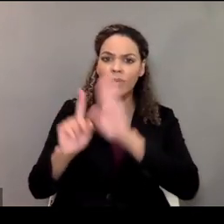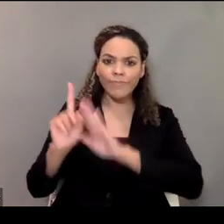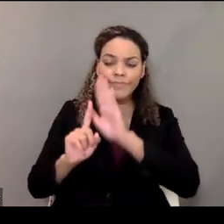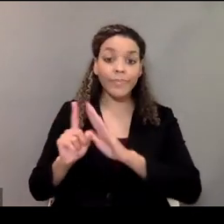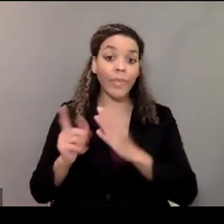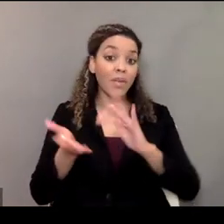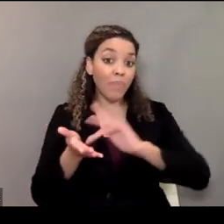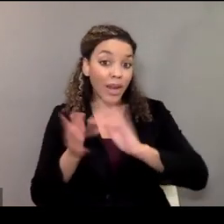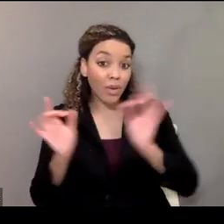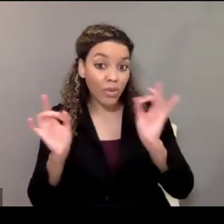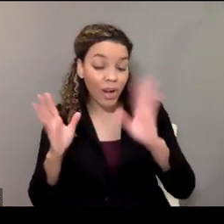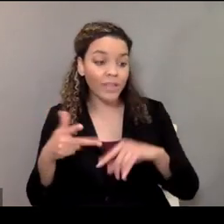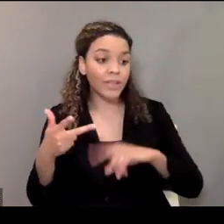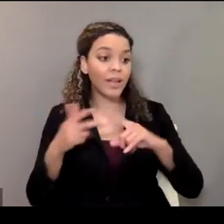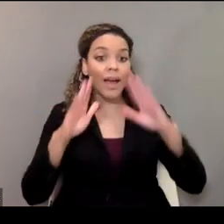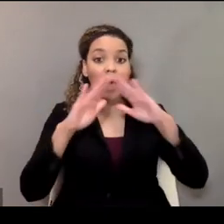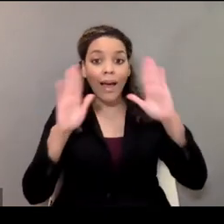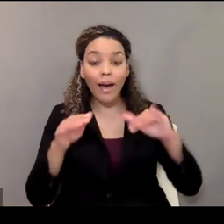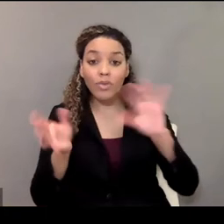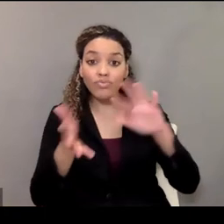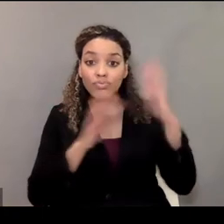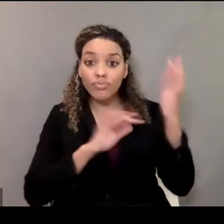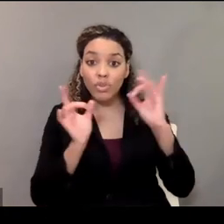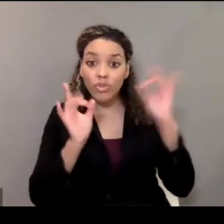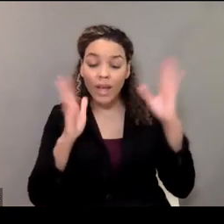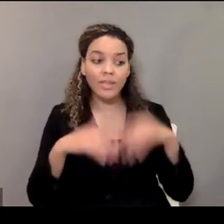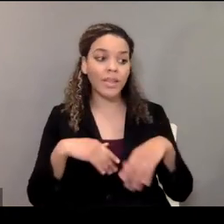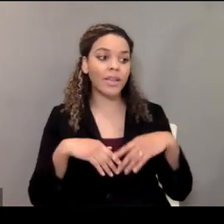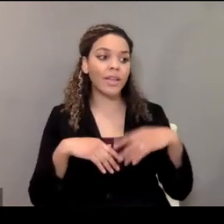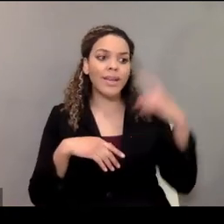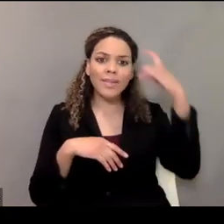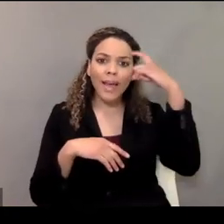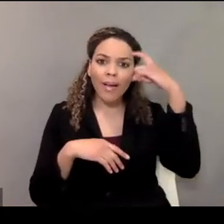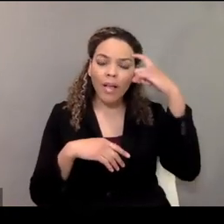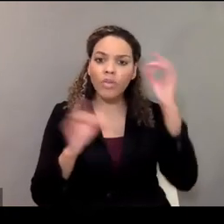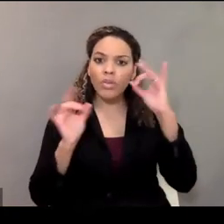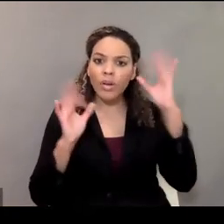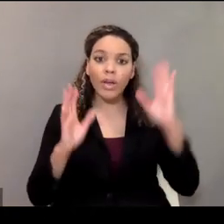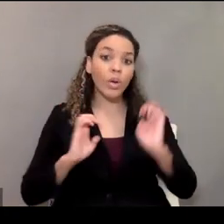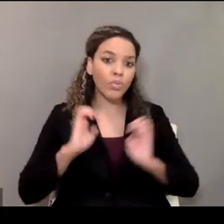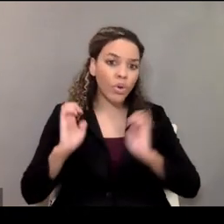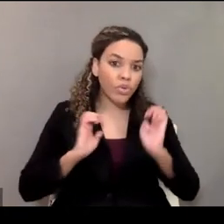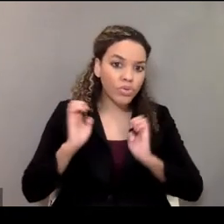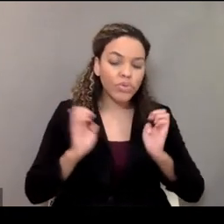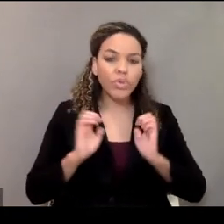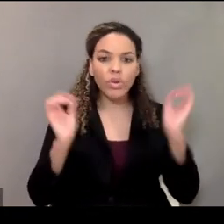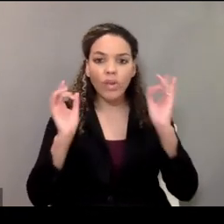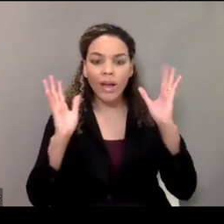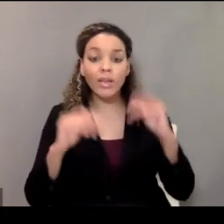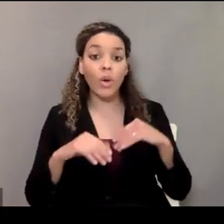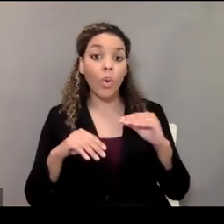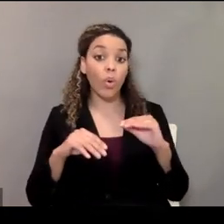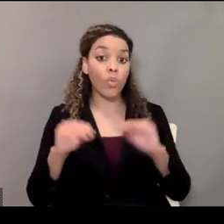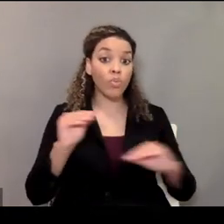be a housing crisis, psychological crisis, emotional crisis, or it could be